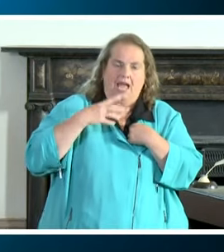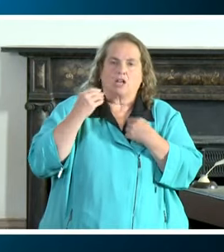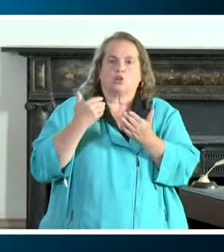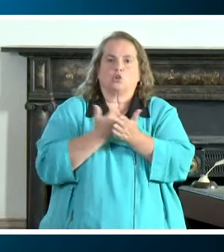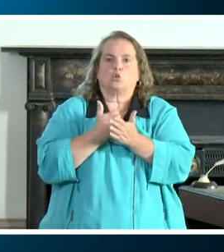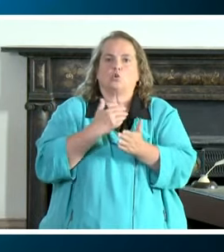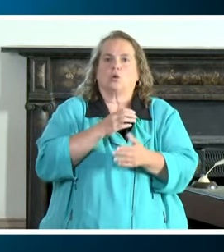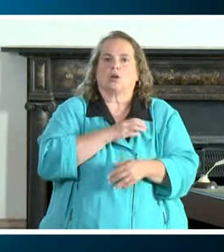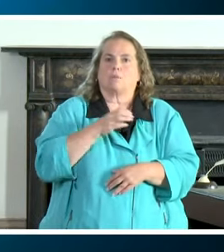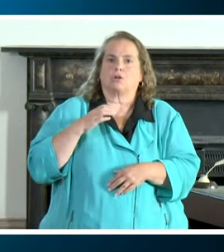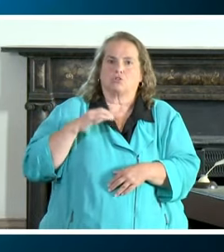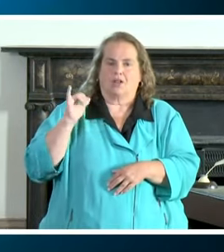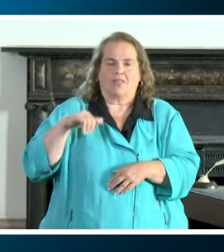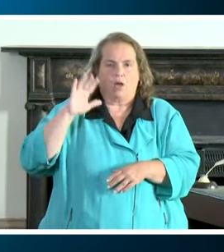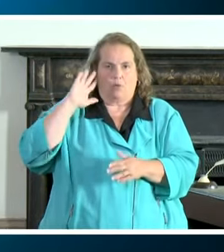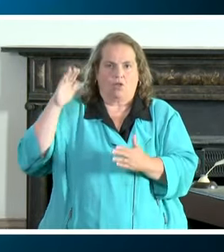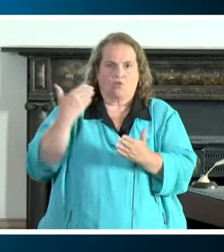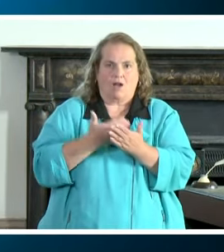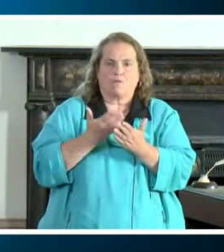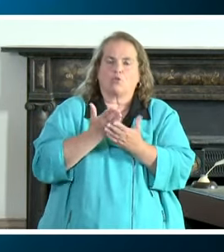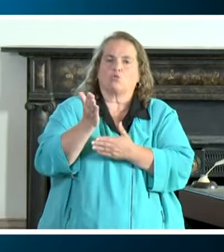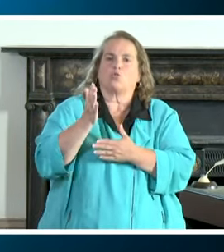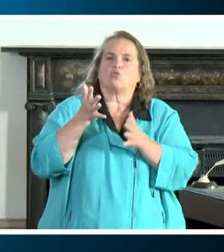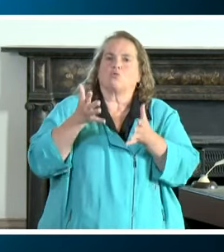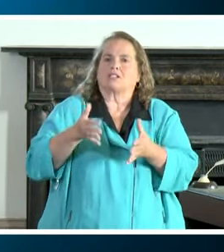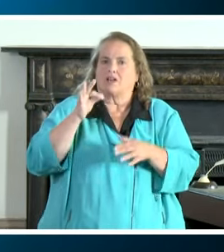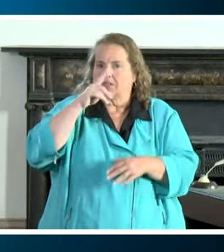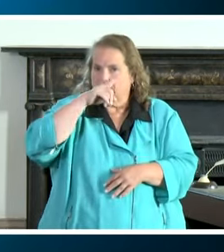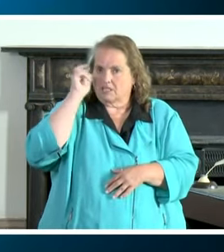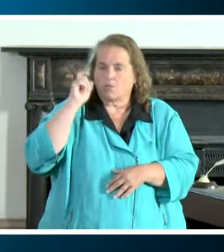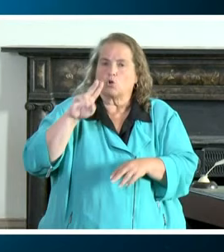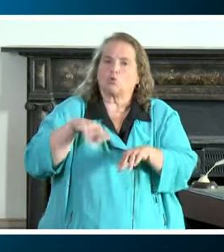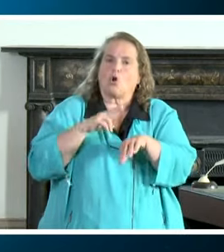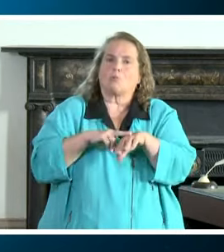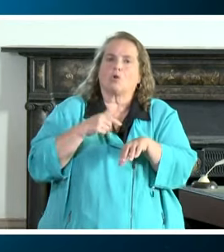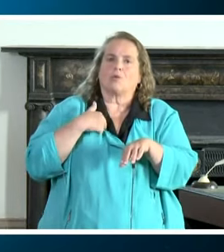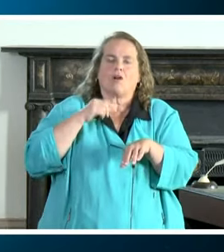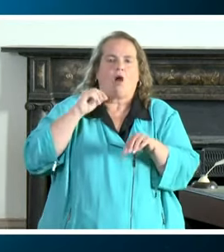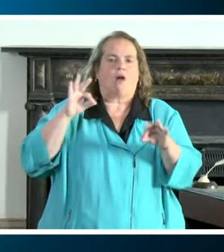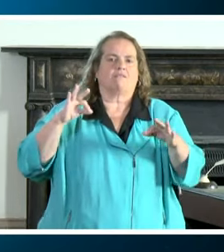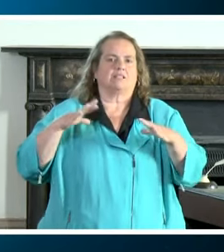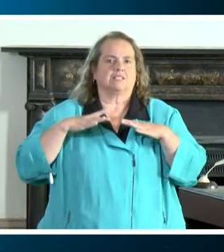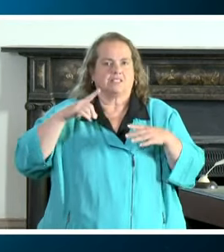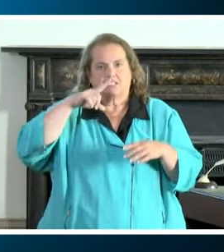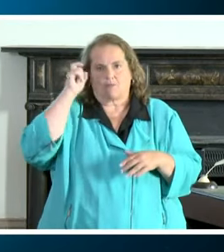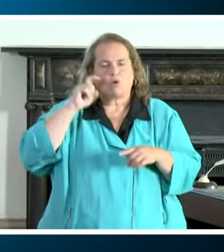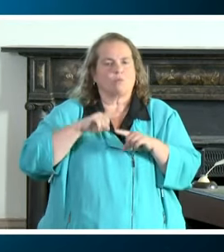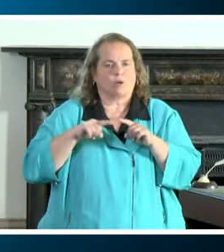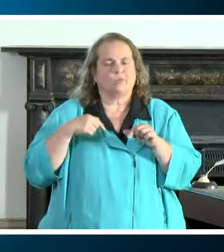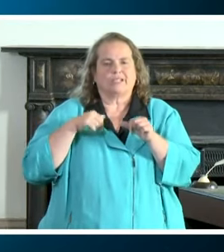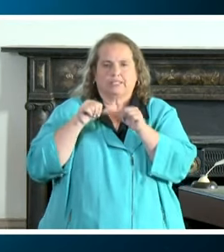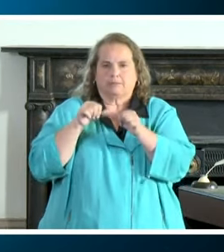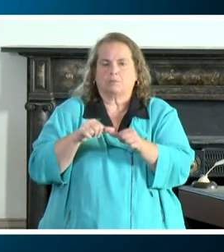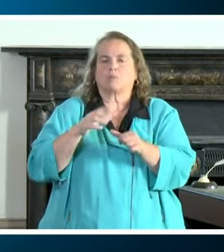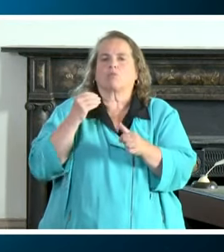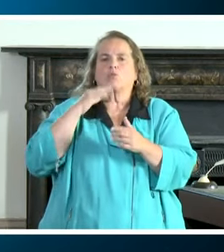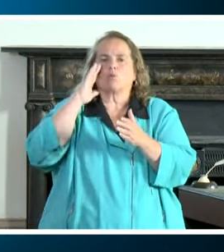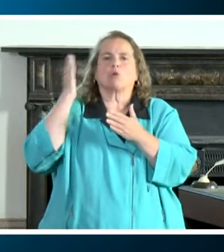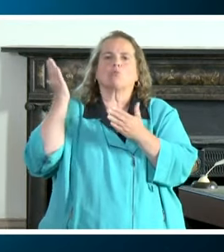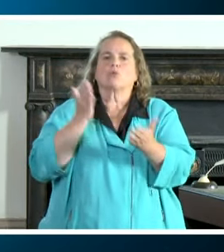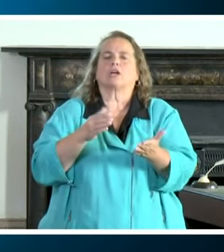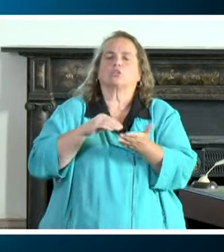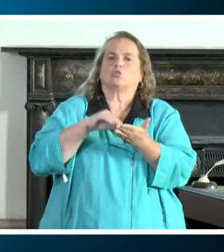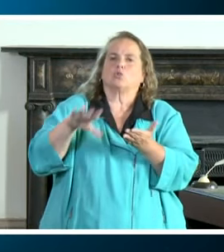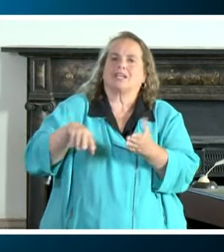new commissioner that's coming on throughout the rest of the summer. Normally we take the summers off. And we're going to also bring our student advisory